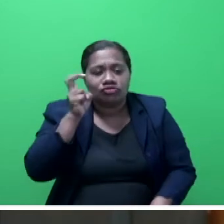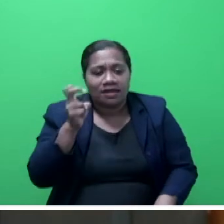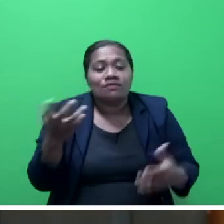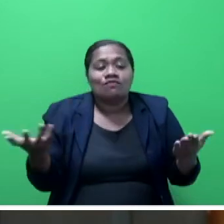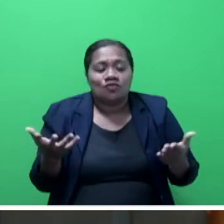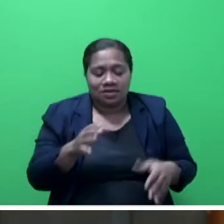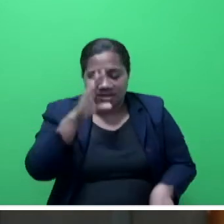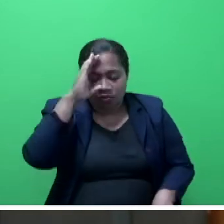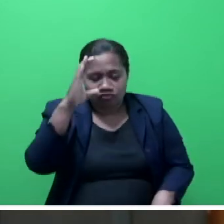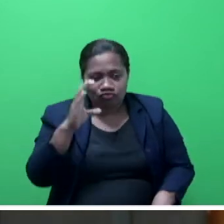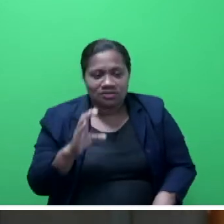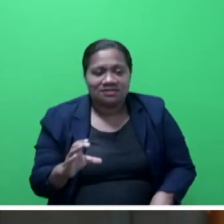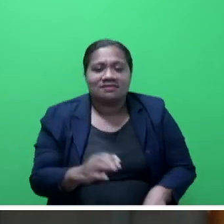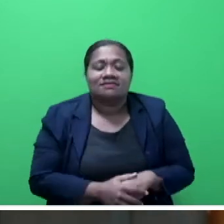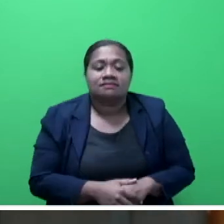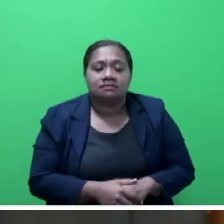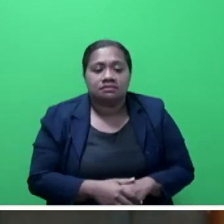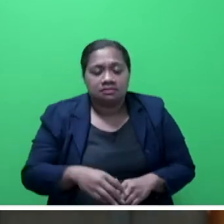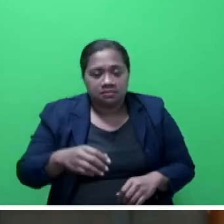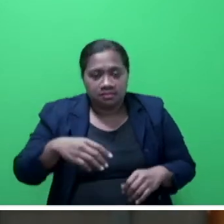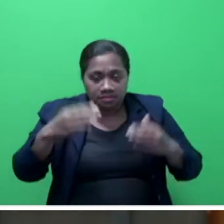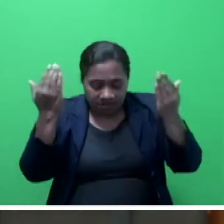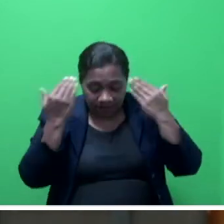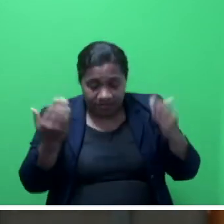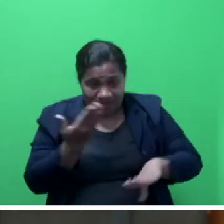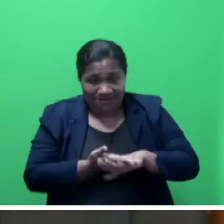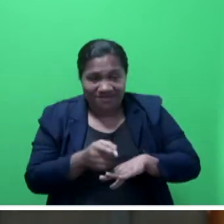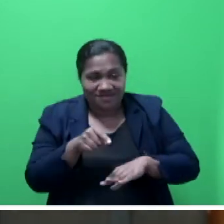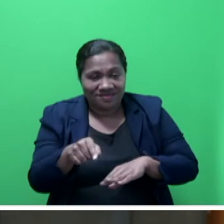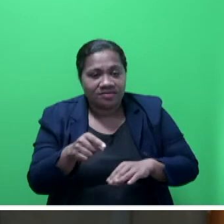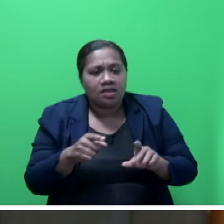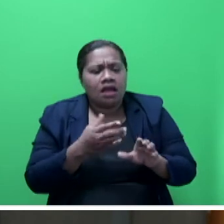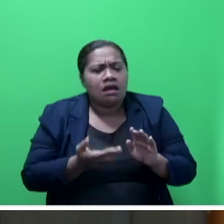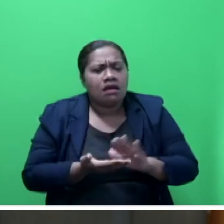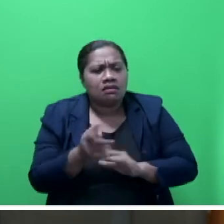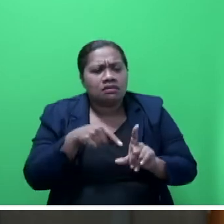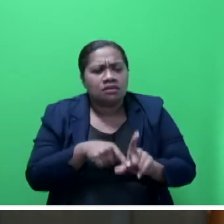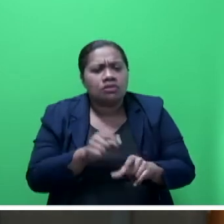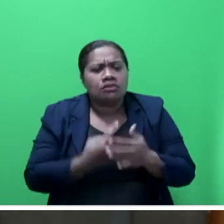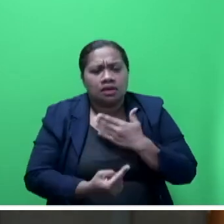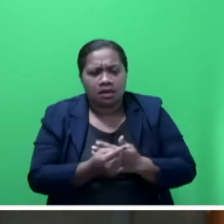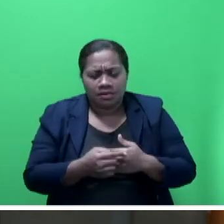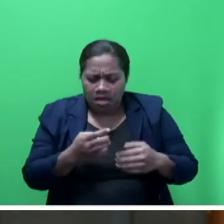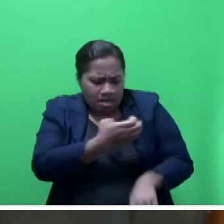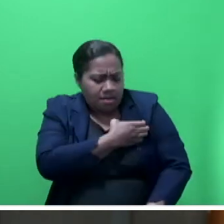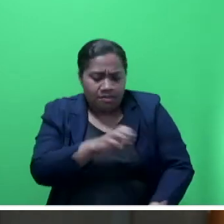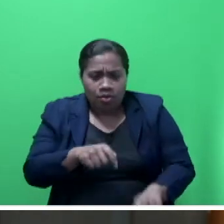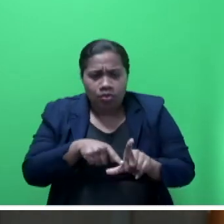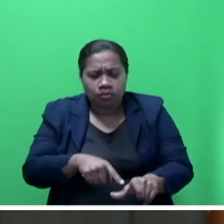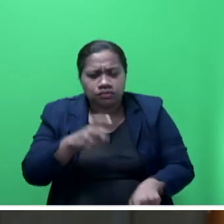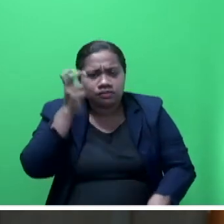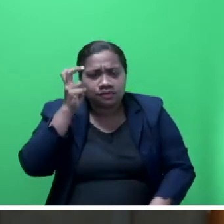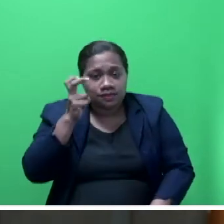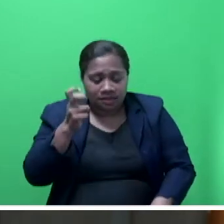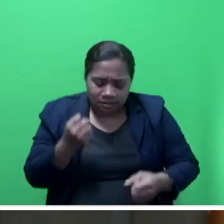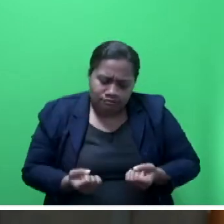Mr Speaker Say, a new initiative under the youth farm level empowers youths to training and providing seeding assistance